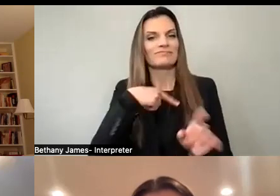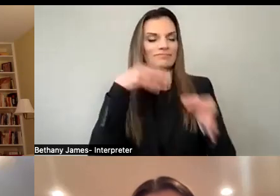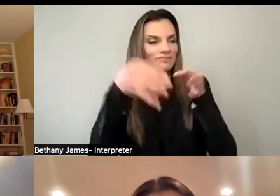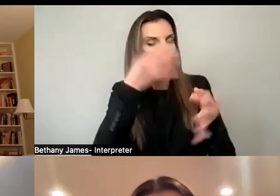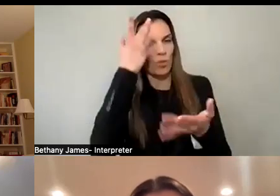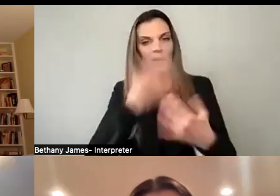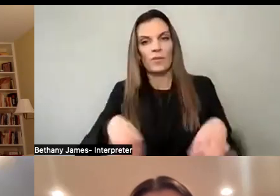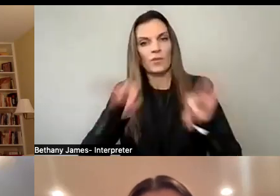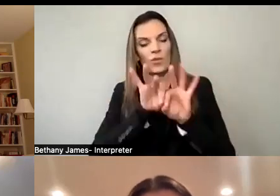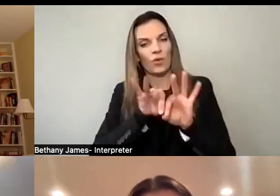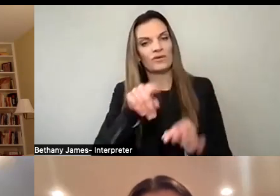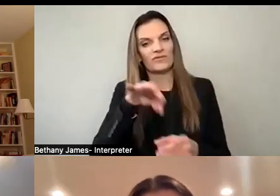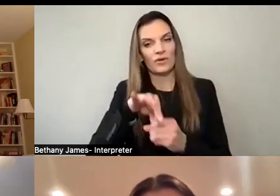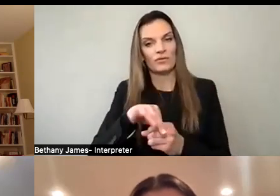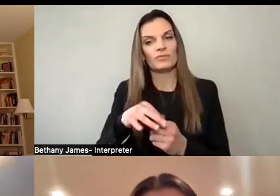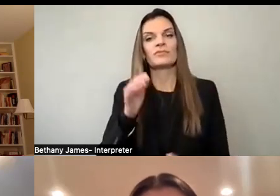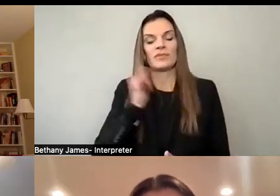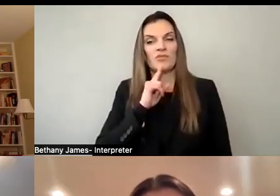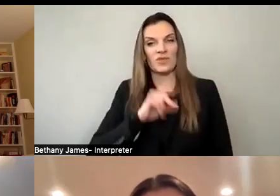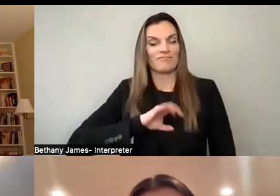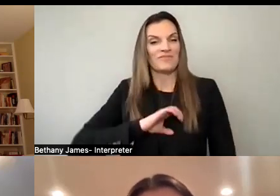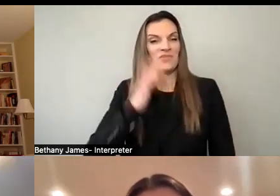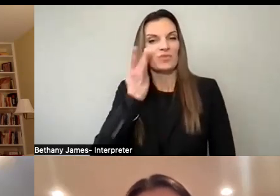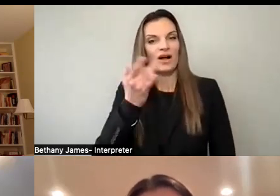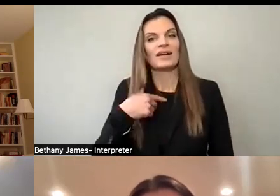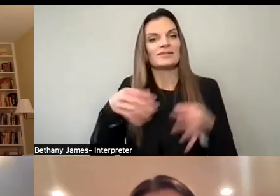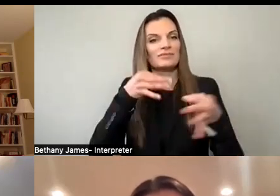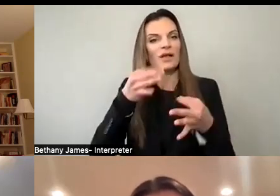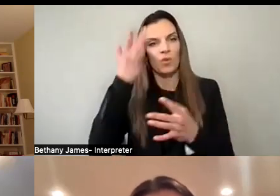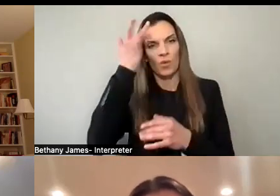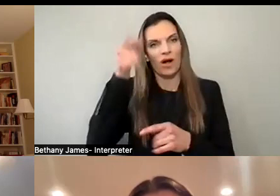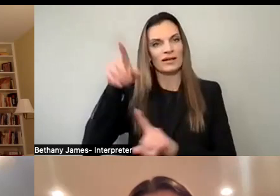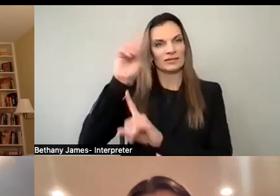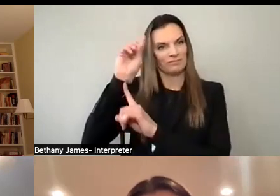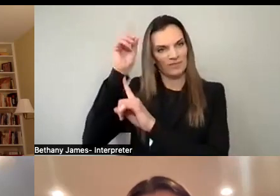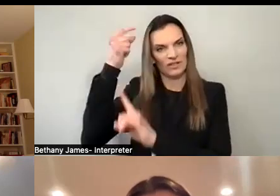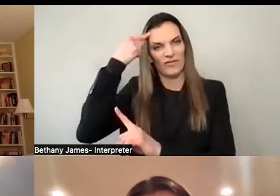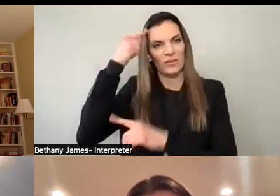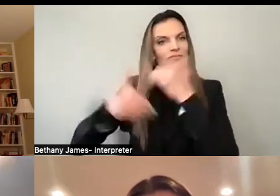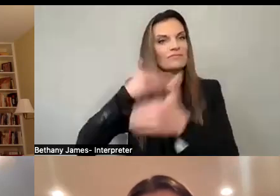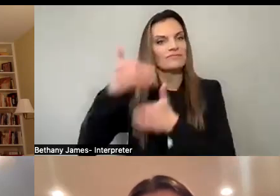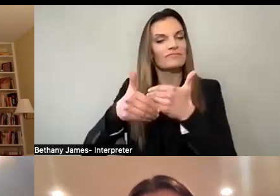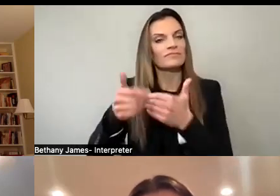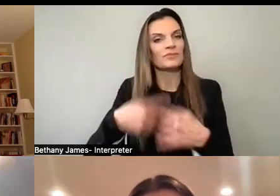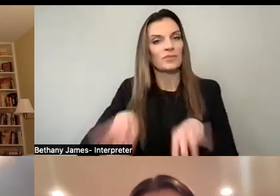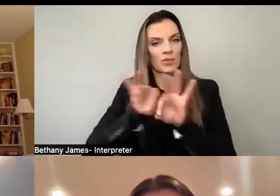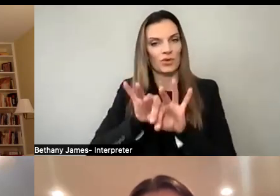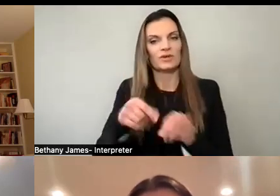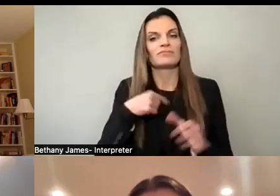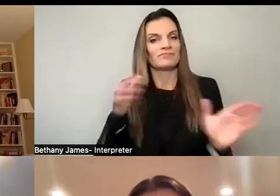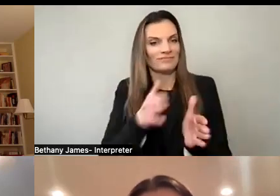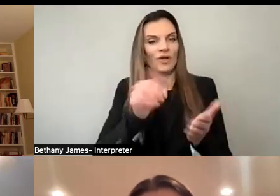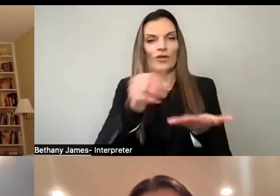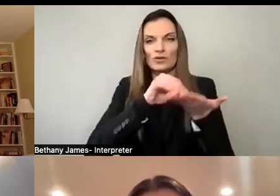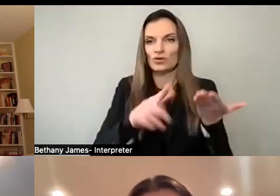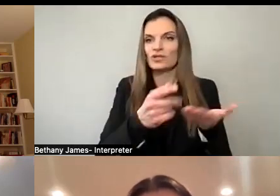is to enlighten the youth about democratic issues. Because of this I even began convincing my classmates and friends to join. Further, the League helped me to